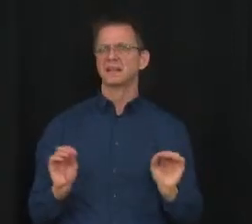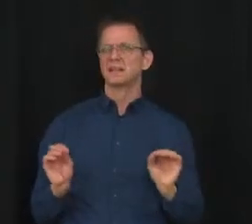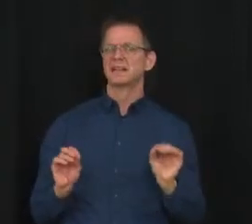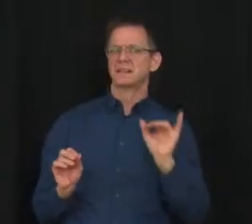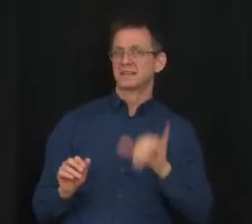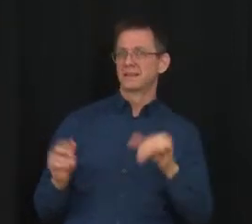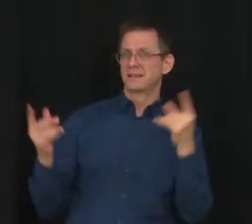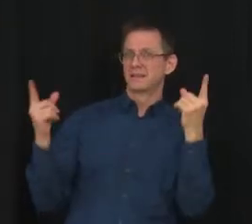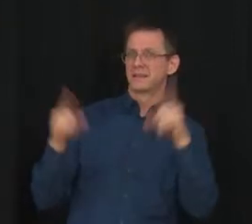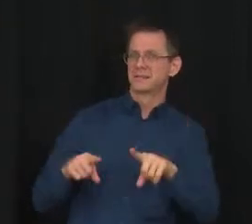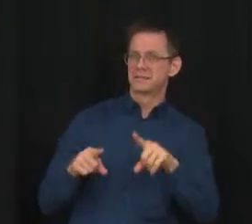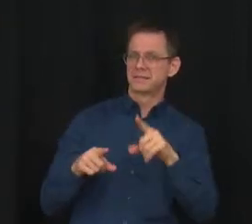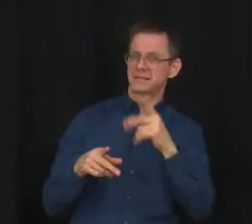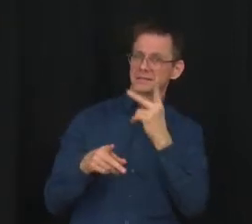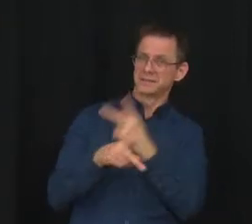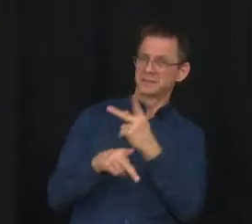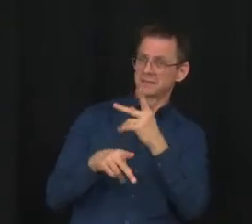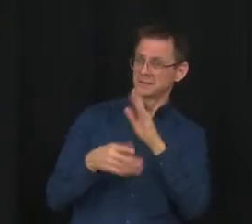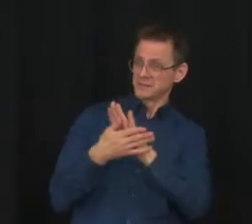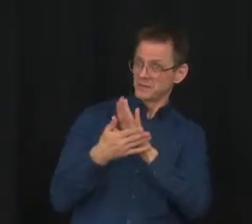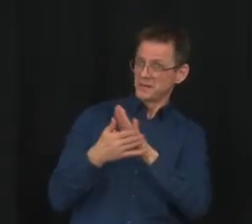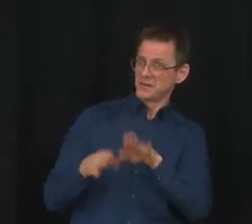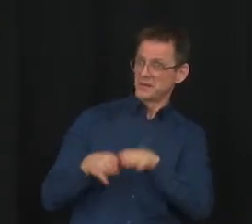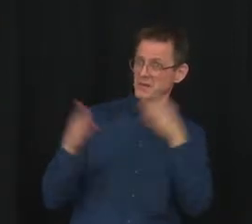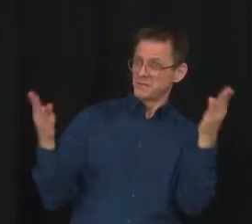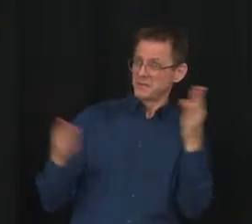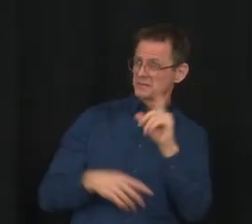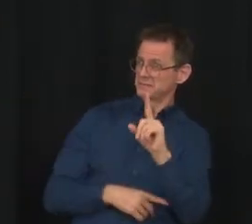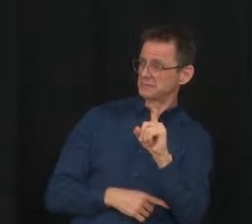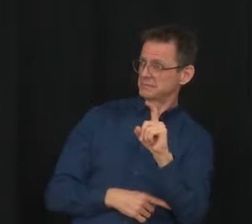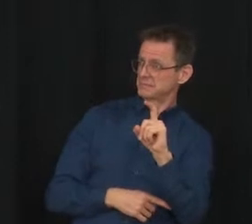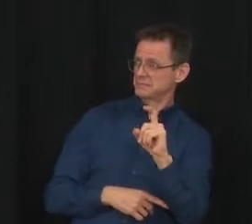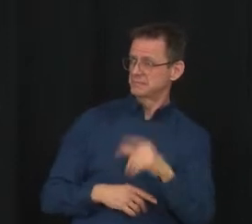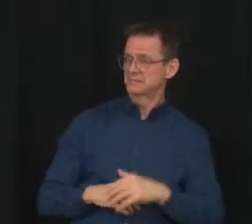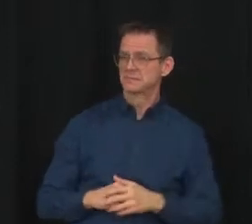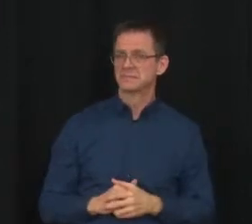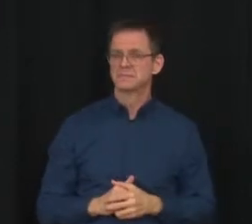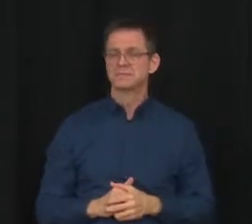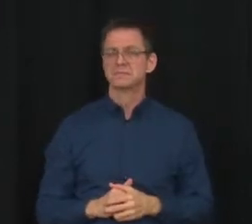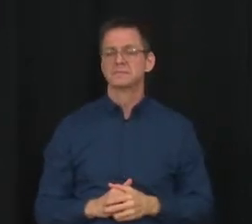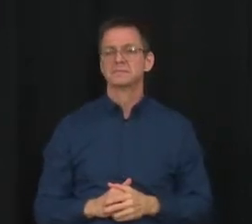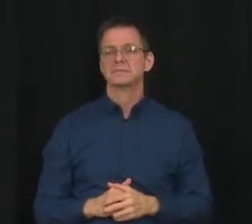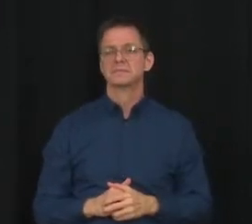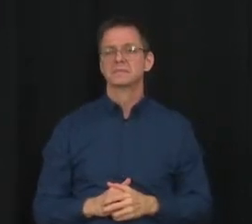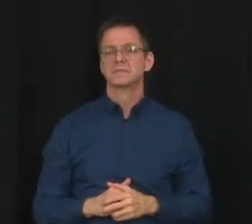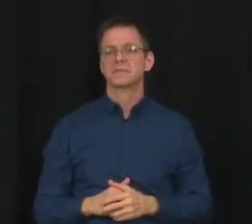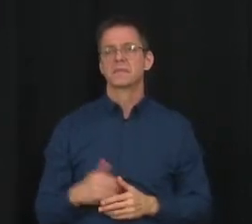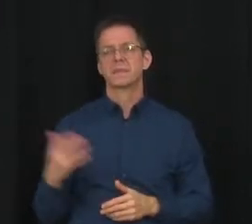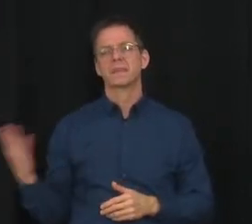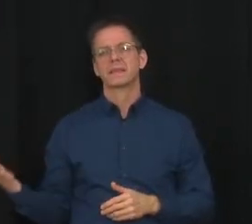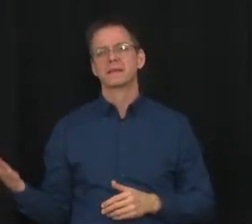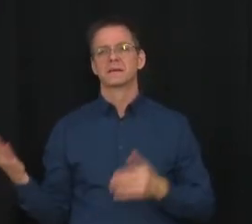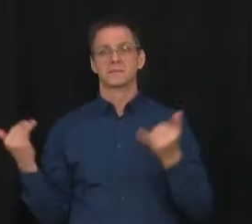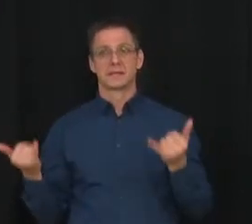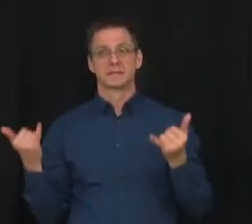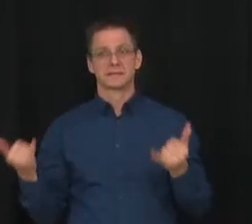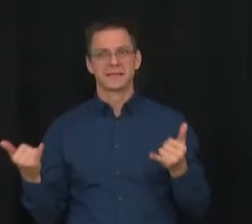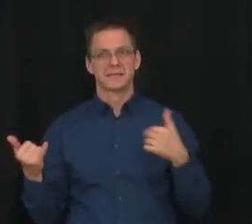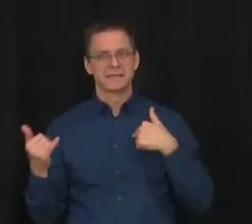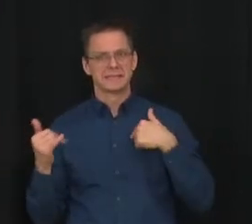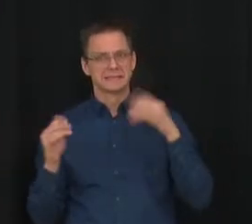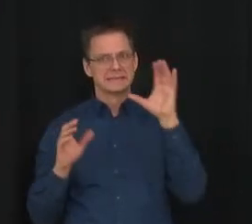Well, certainly at this point in time, we're looking to access all of the substitute teachers that we have available when they're